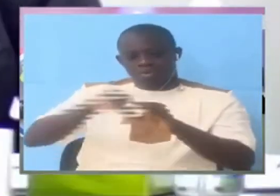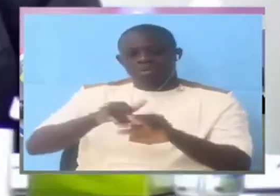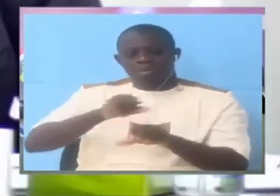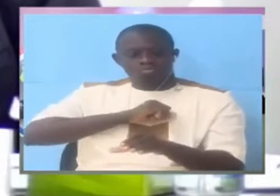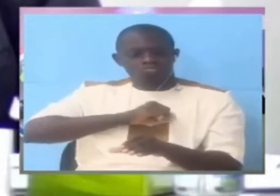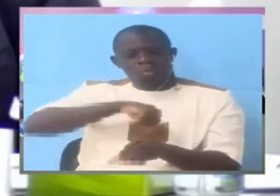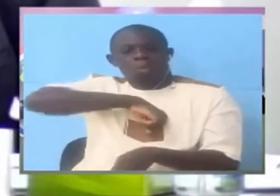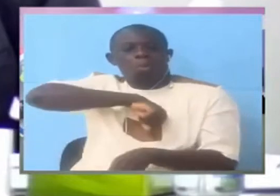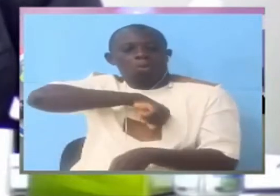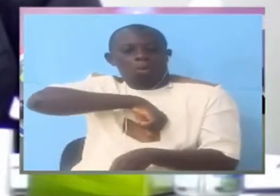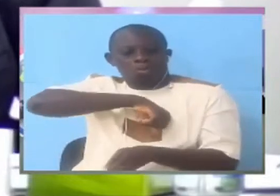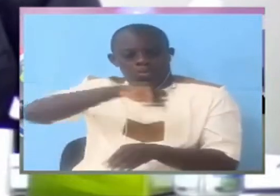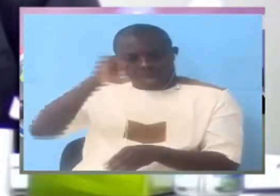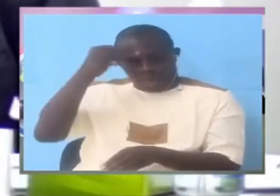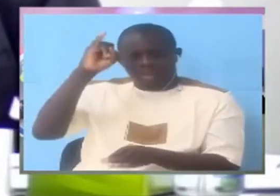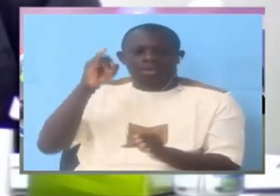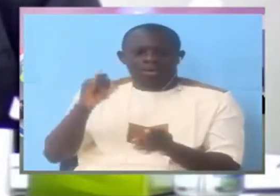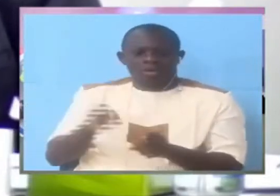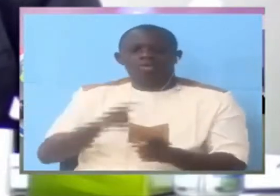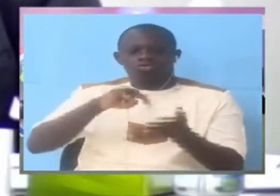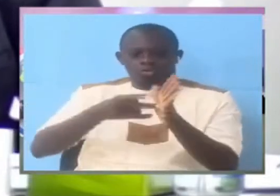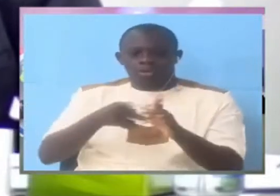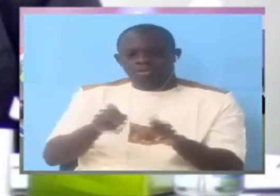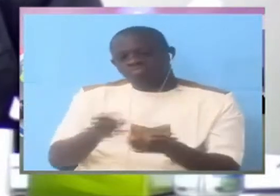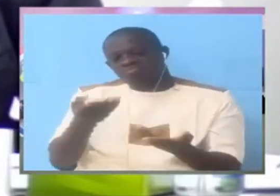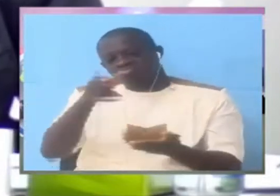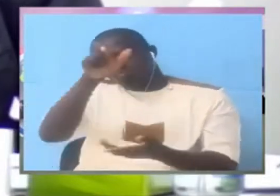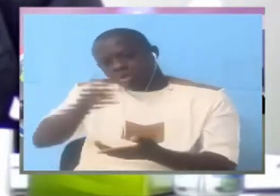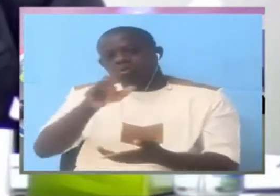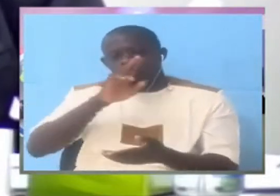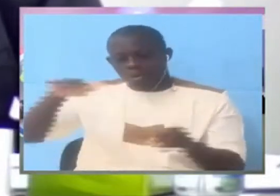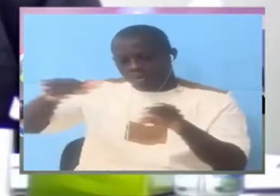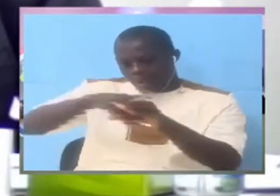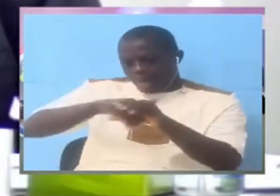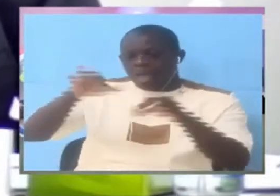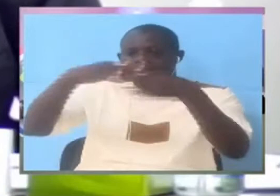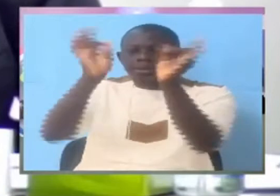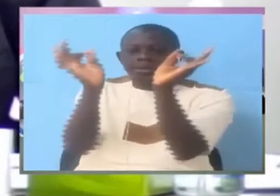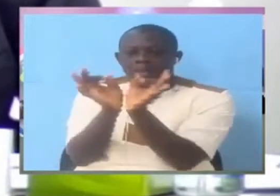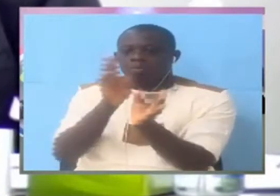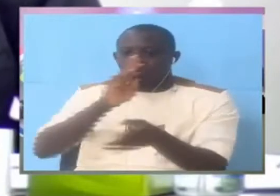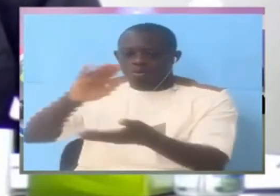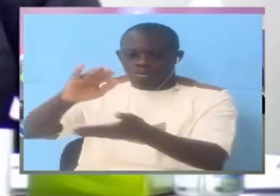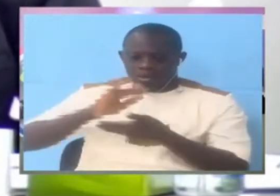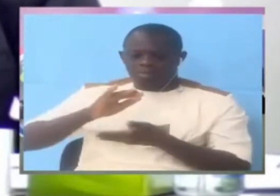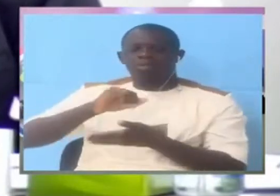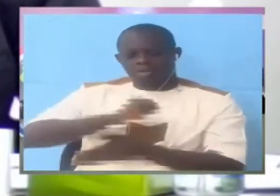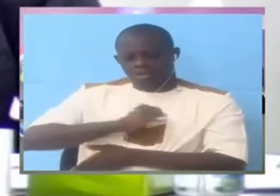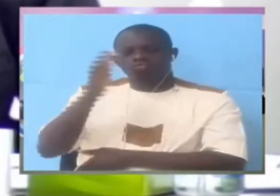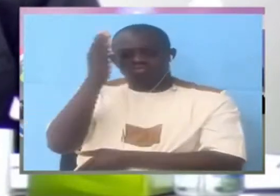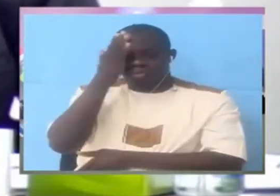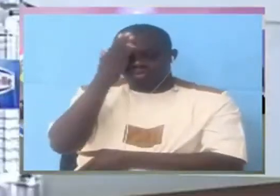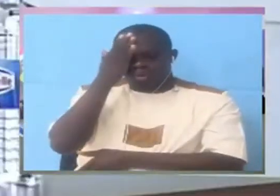so he obviously as part of the receiving team he would know what the receiving team was doing